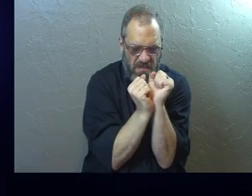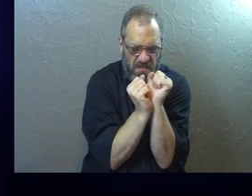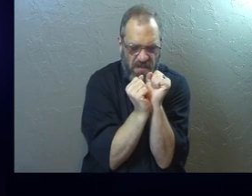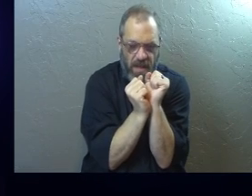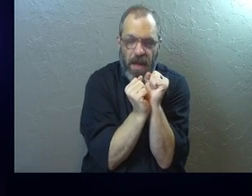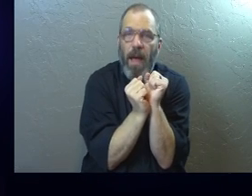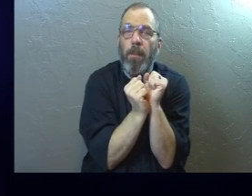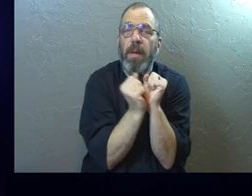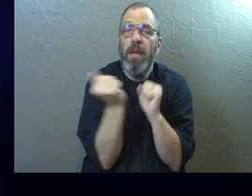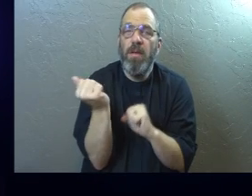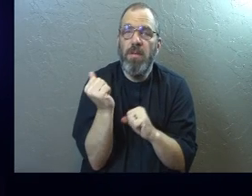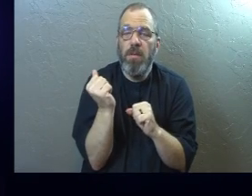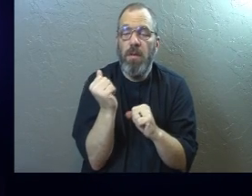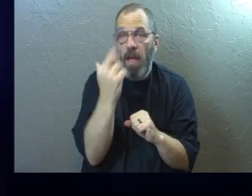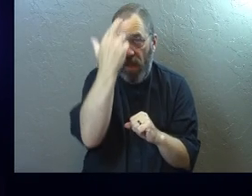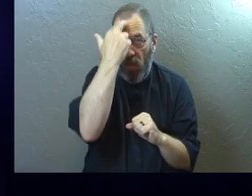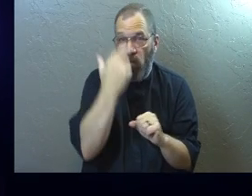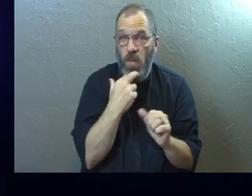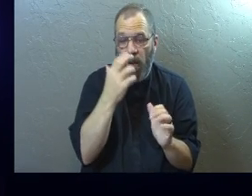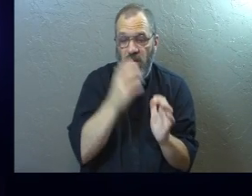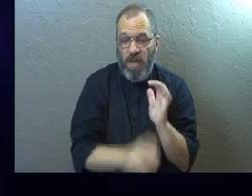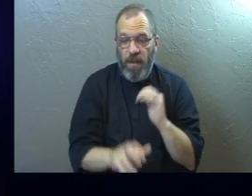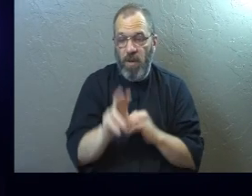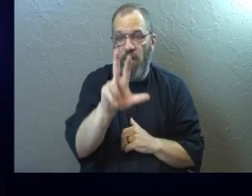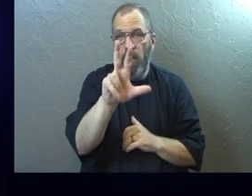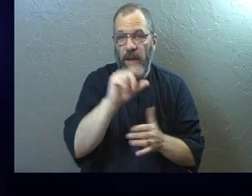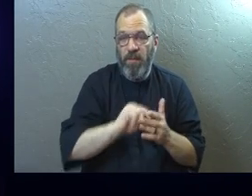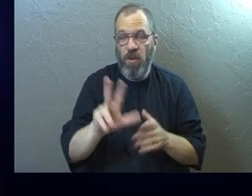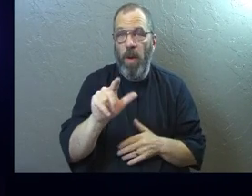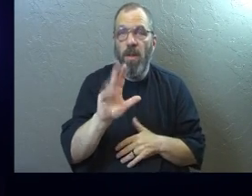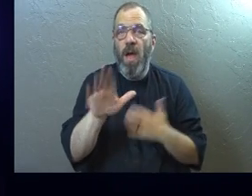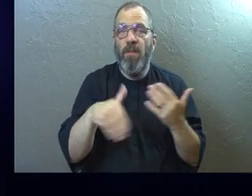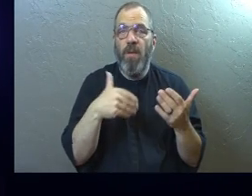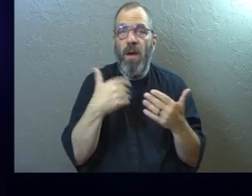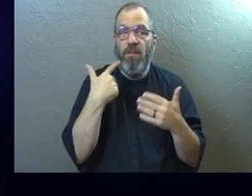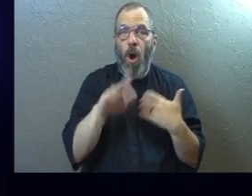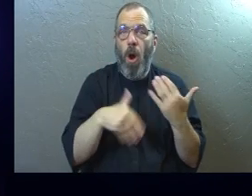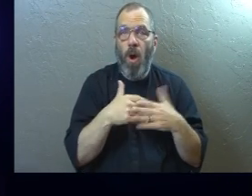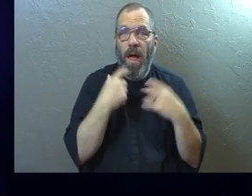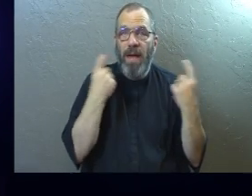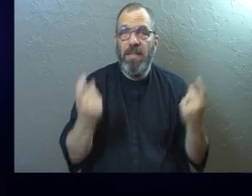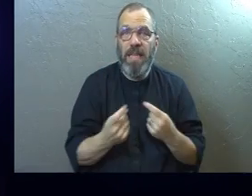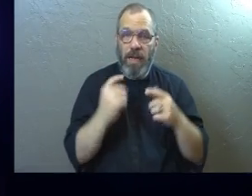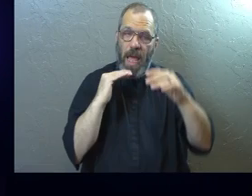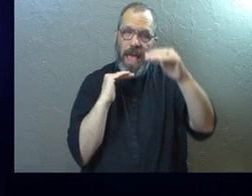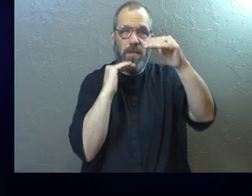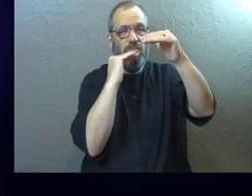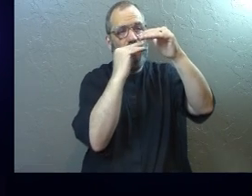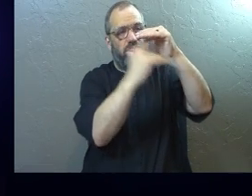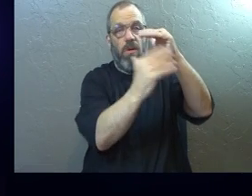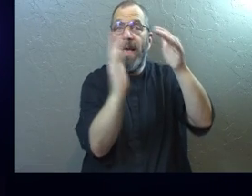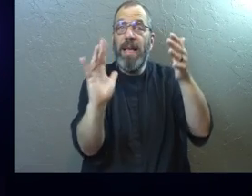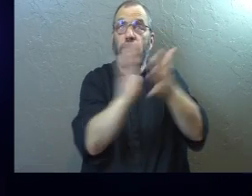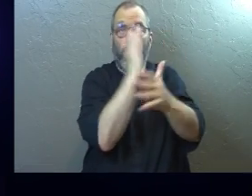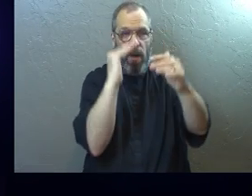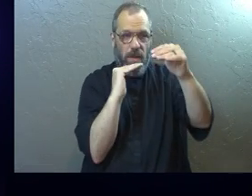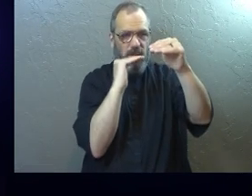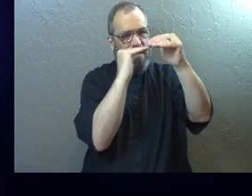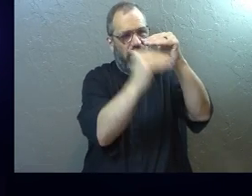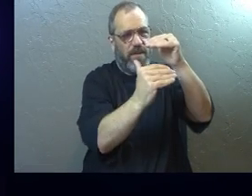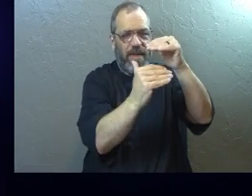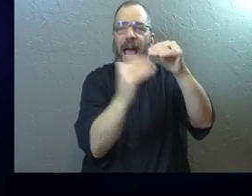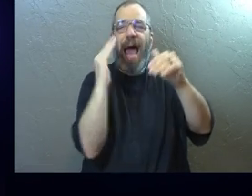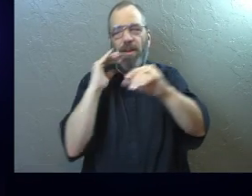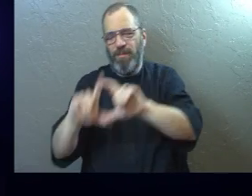Because all have sinned. Romans 3 23. All have sinned and fall short of the glory of God. Amen.